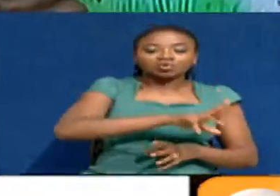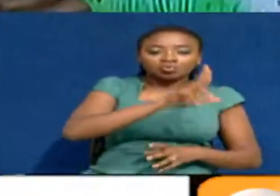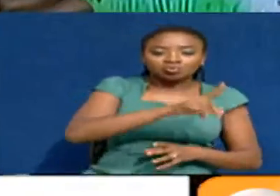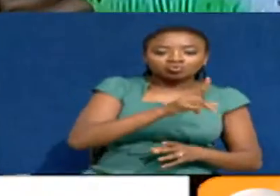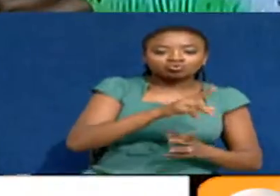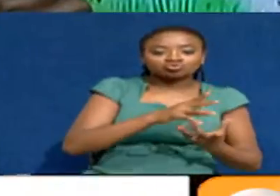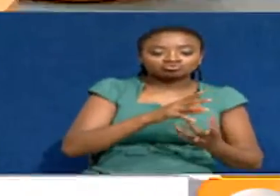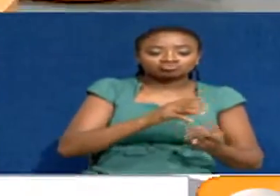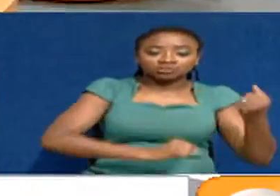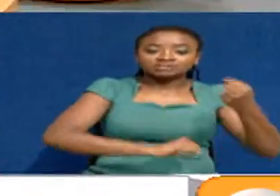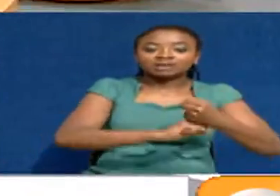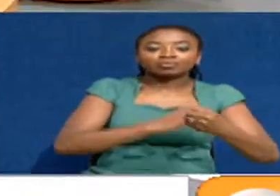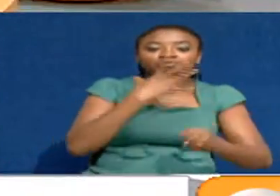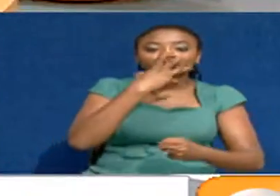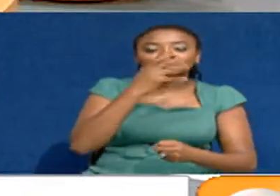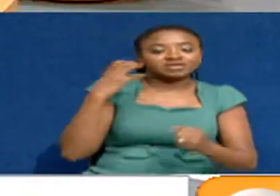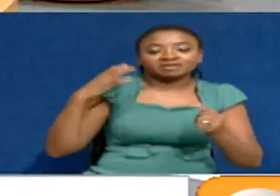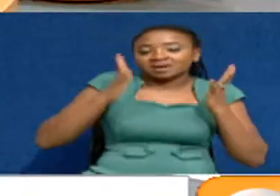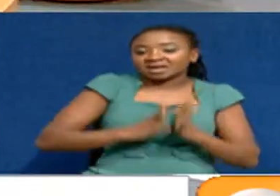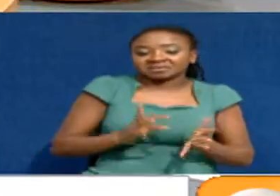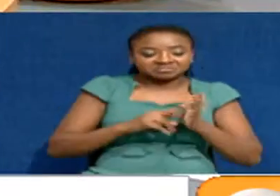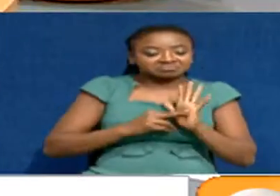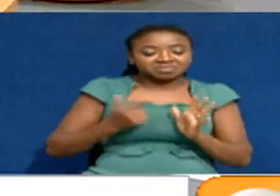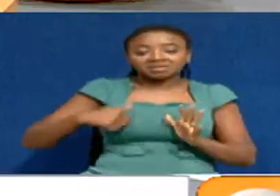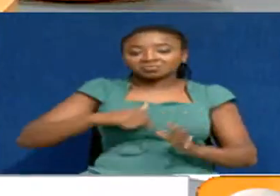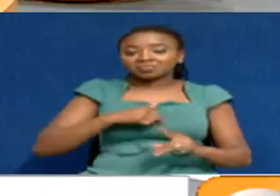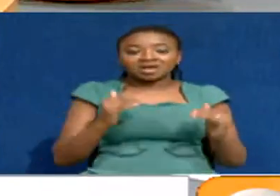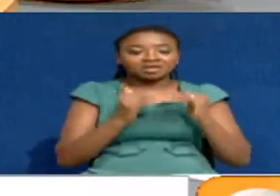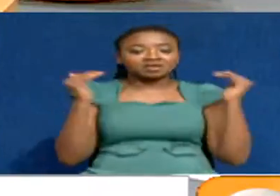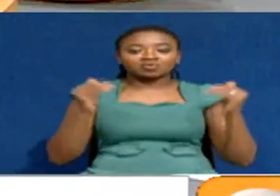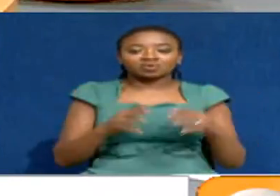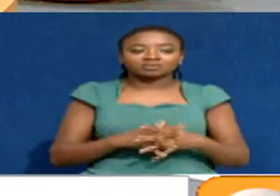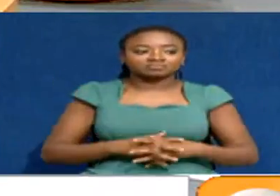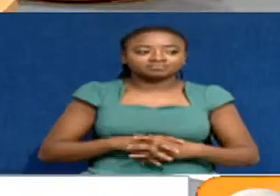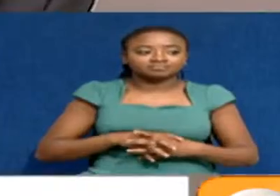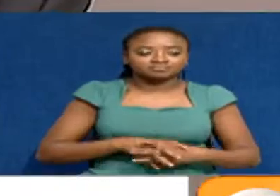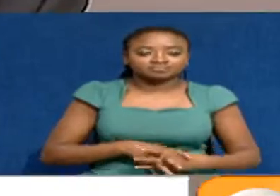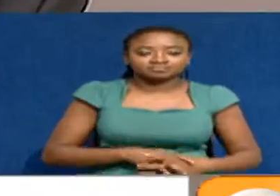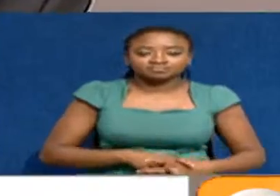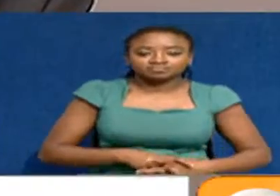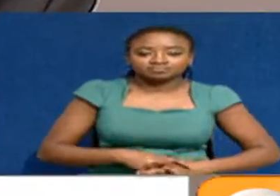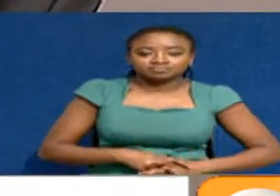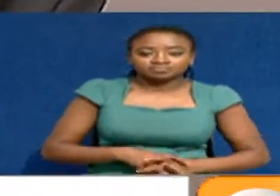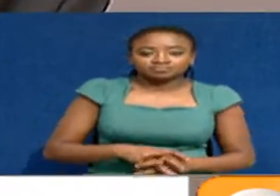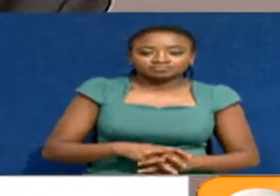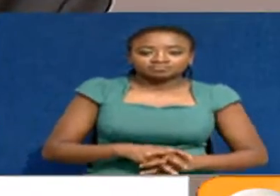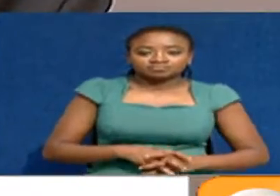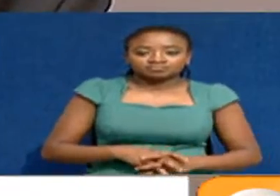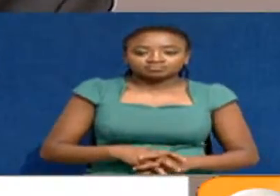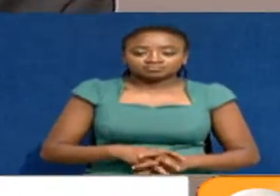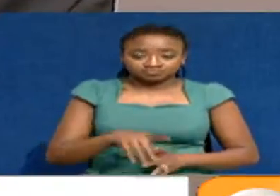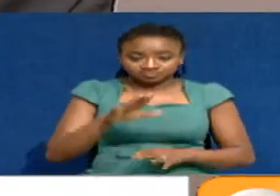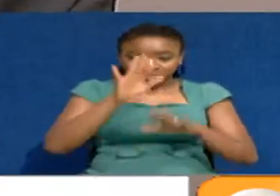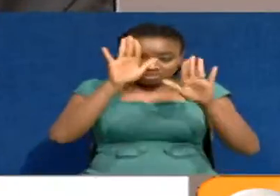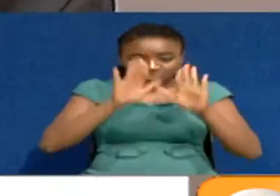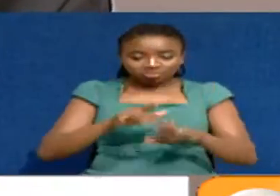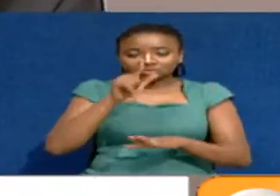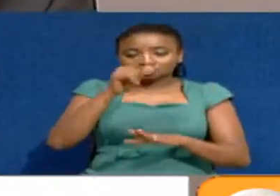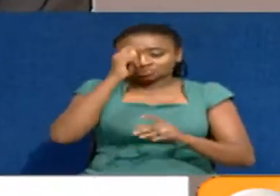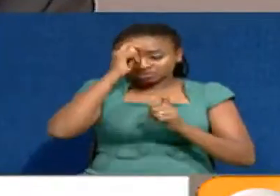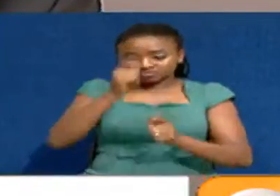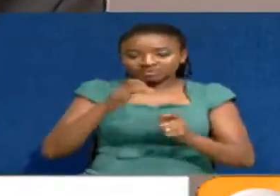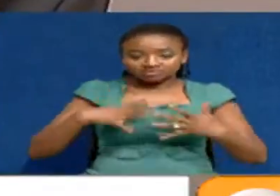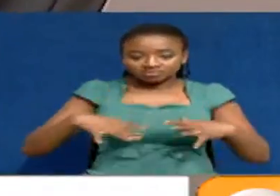We are the same. You must give me a bite on this. We are the same. 30 seconds. We do need to wrap this two things. Exactly 30 seconds. Good to have respect for the people of Daragua.